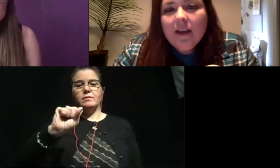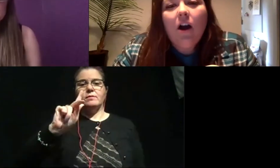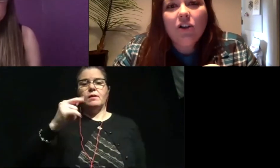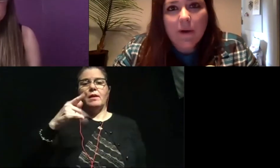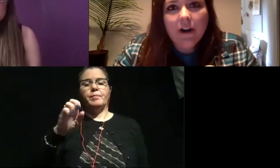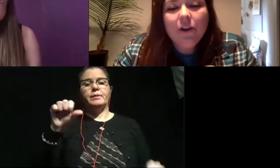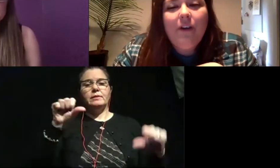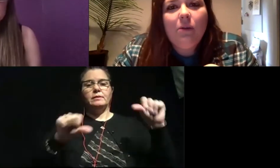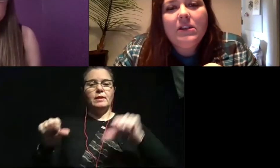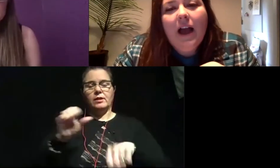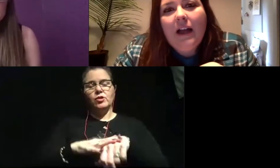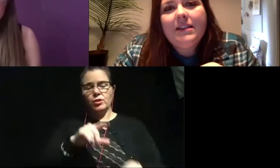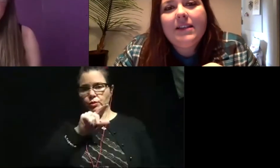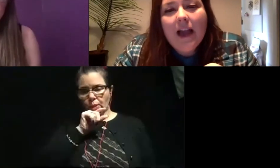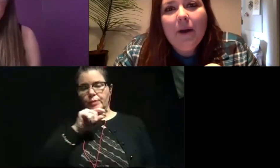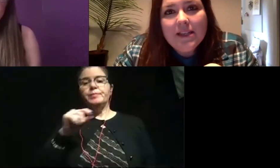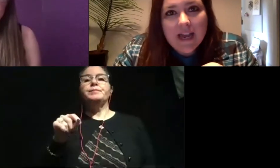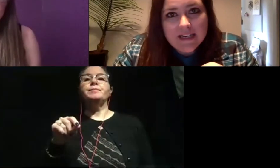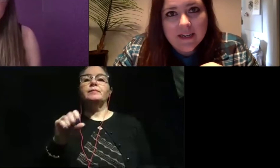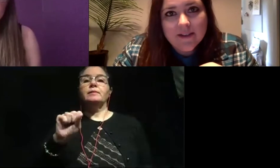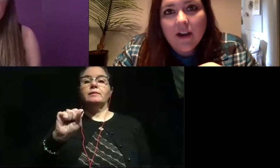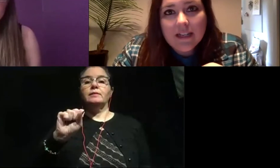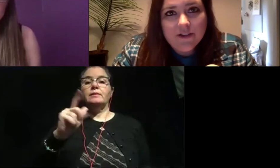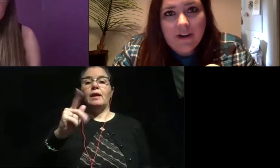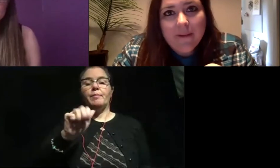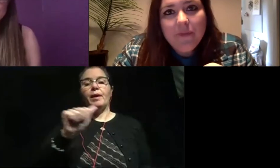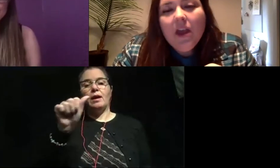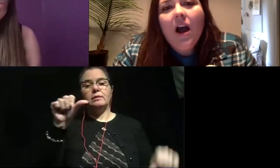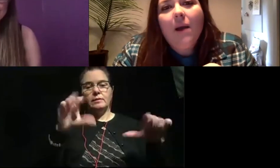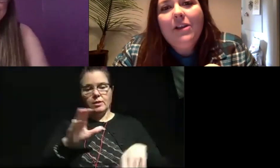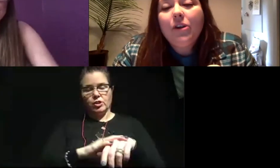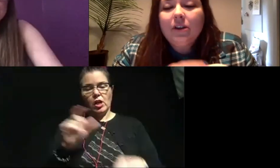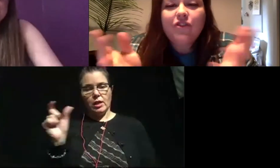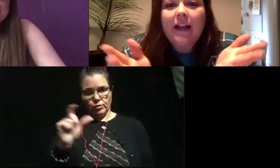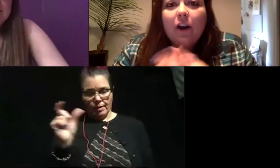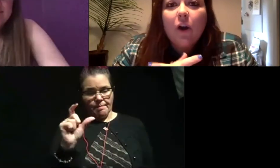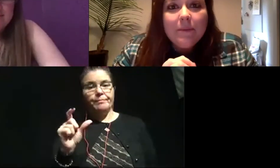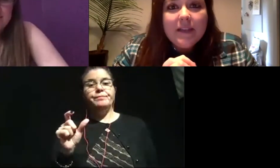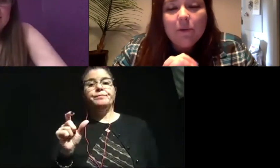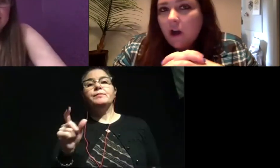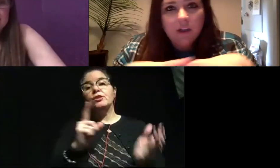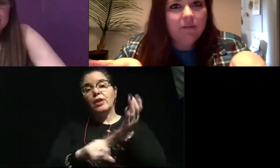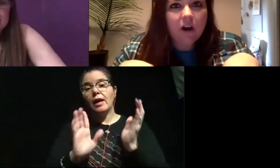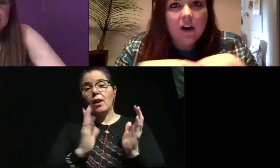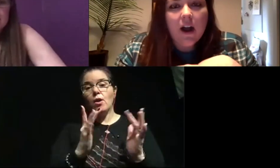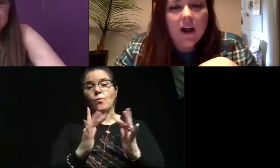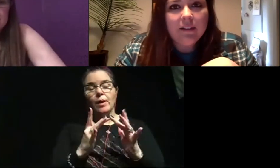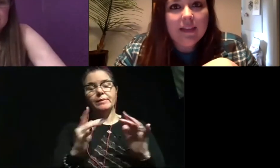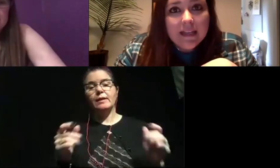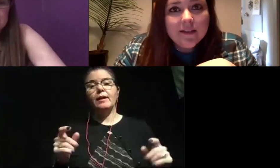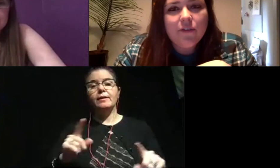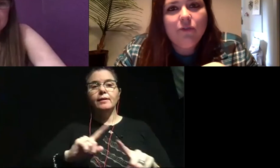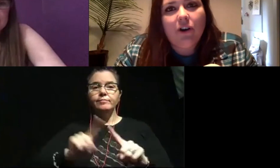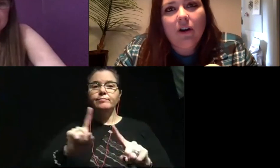on Twitter. You can follow us at Skype a scientist on Instagram. Um, and you can check out our website with all of our, uh,